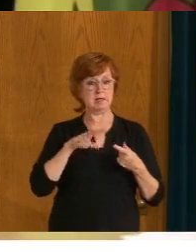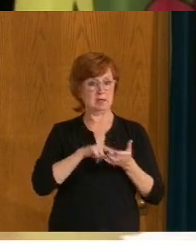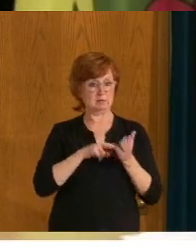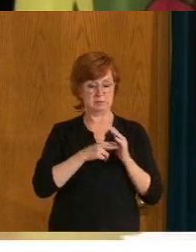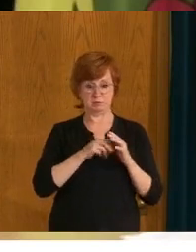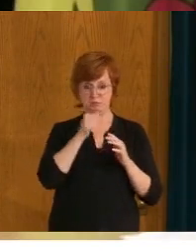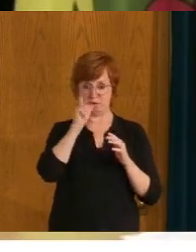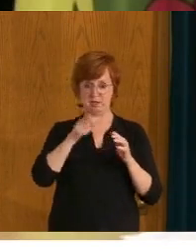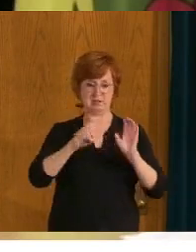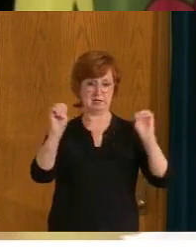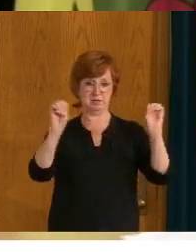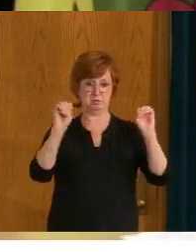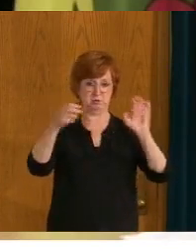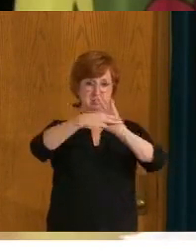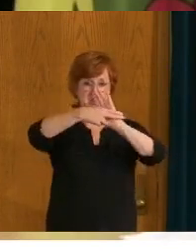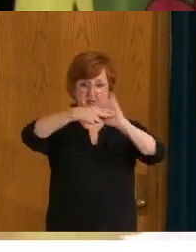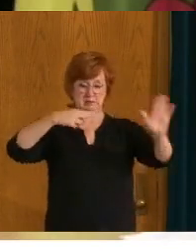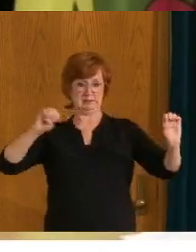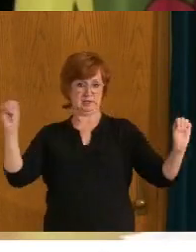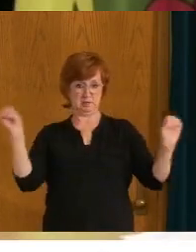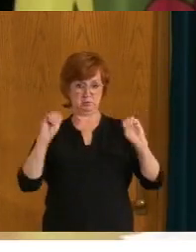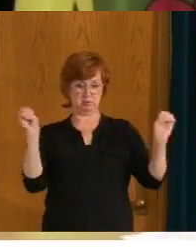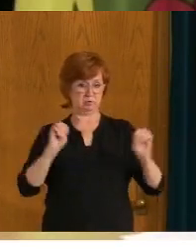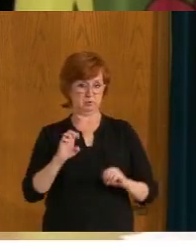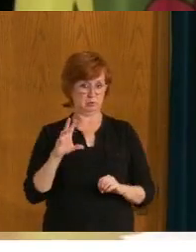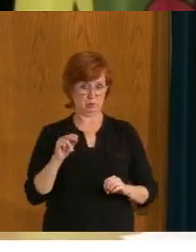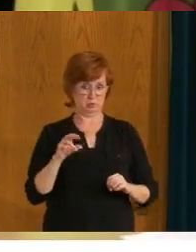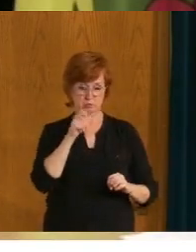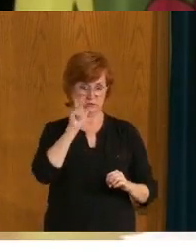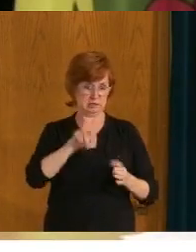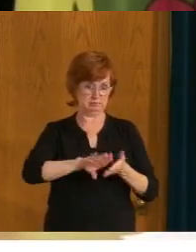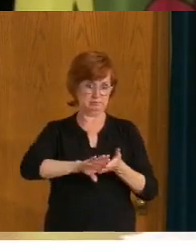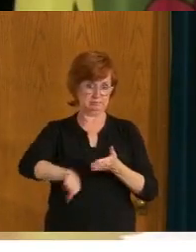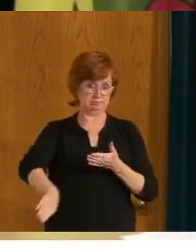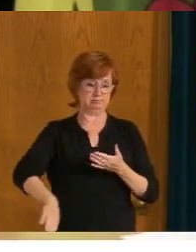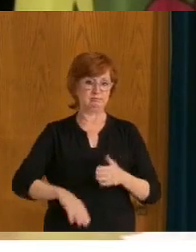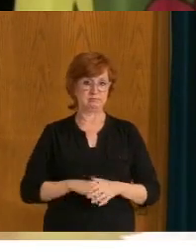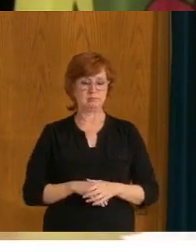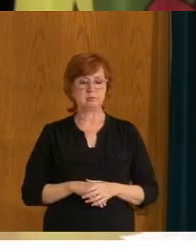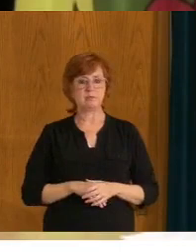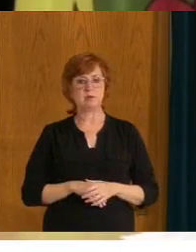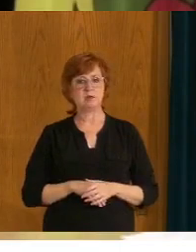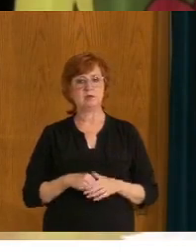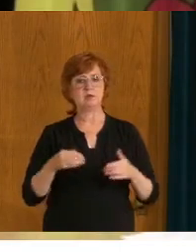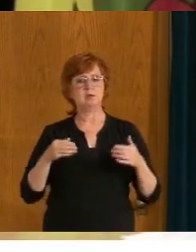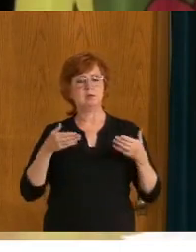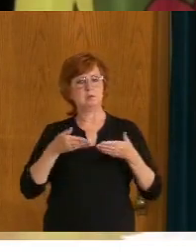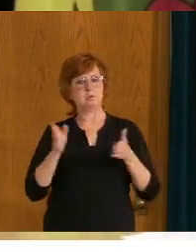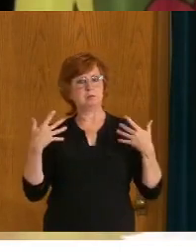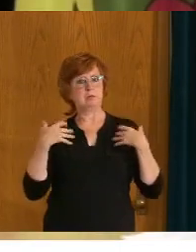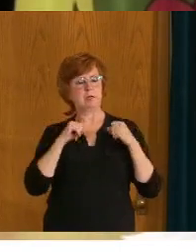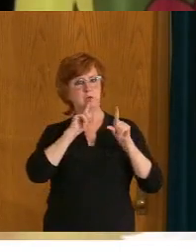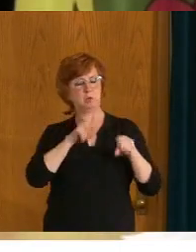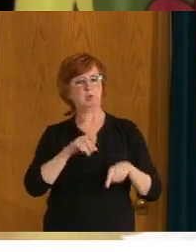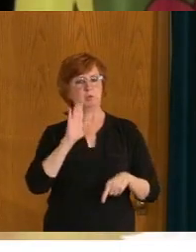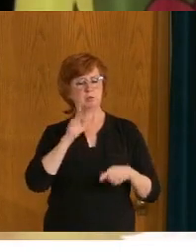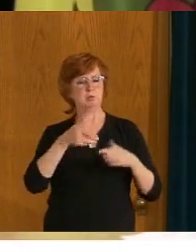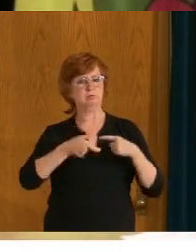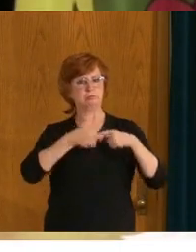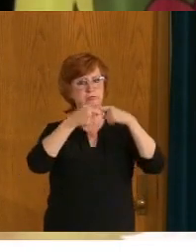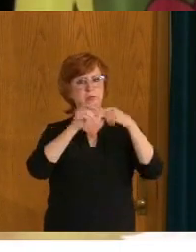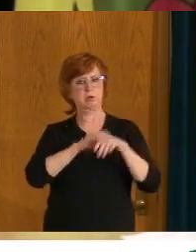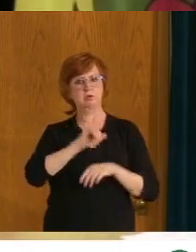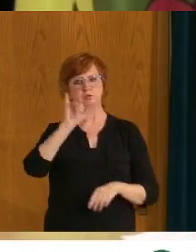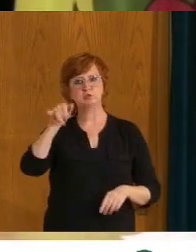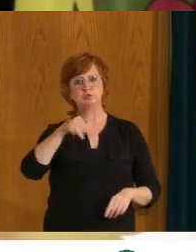in place because we were going to be lifting the public health measures, uh, ultimately that are in place. Now, we are working on, you know, just some, some general